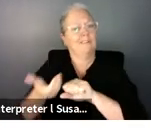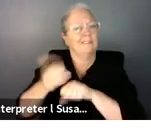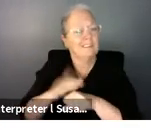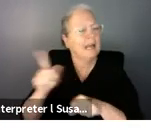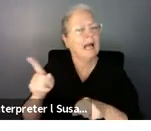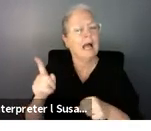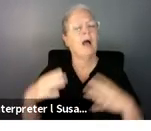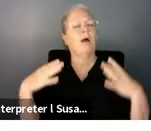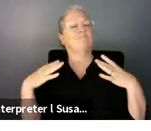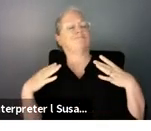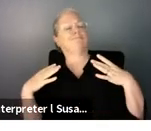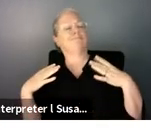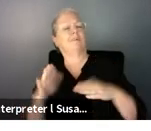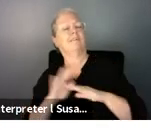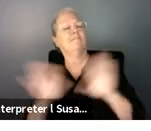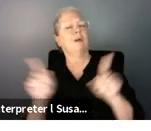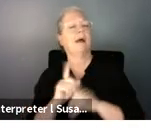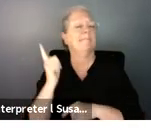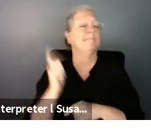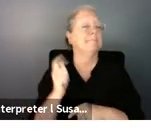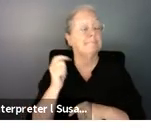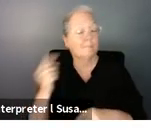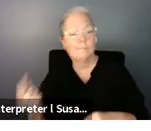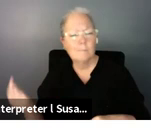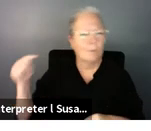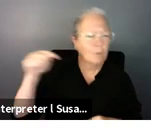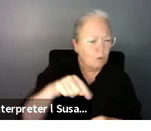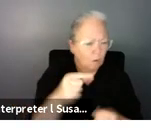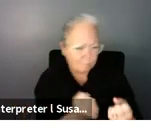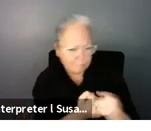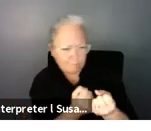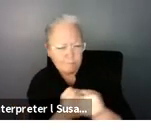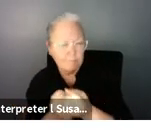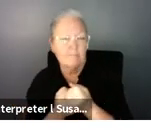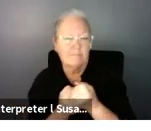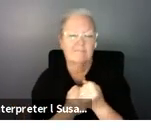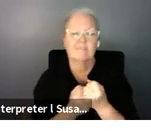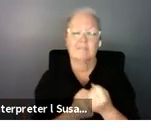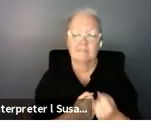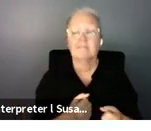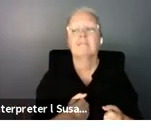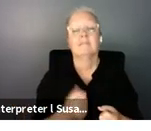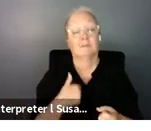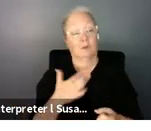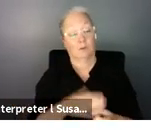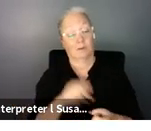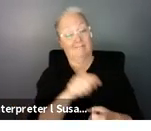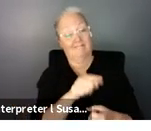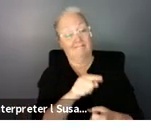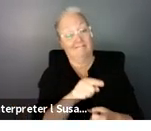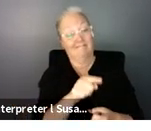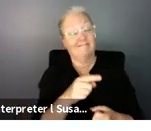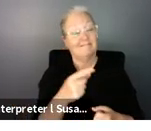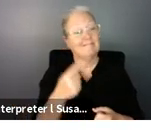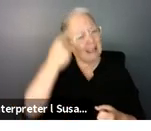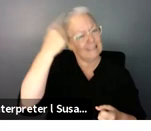and some of the more complex conditions i think moving forward to strengthen this model the formalization of the